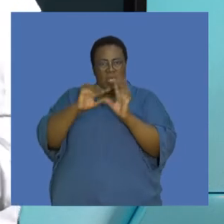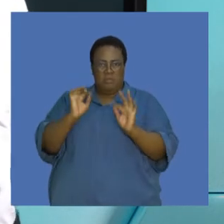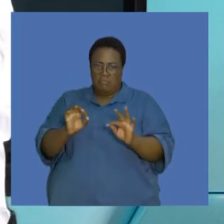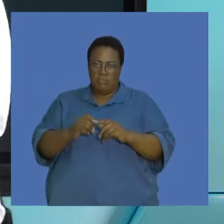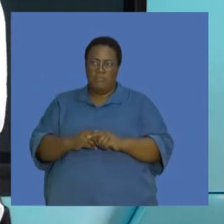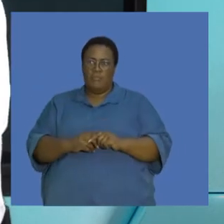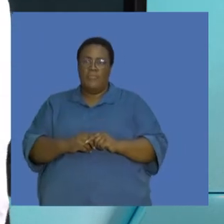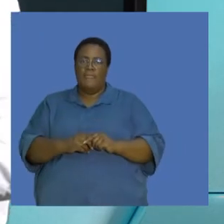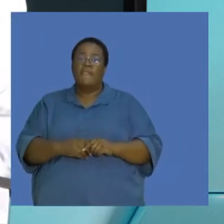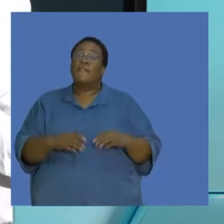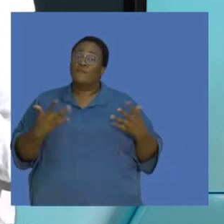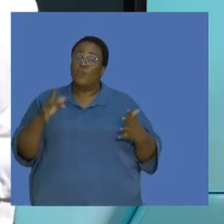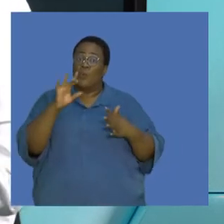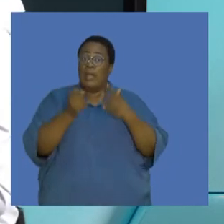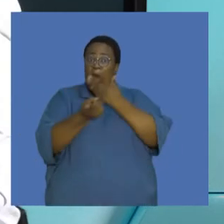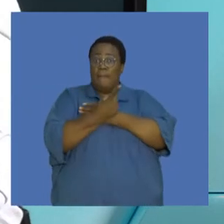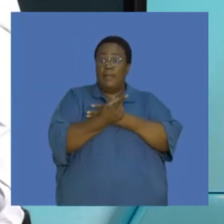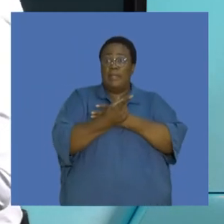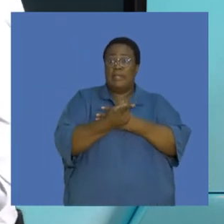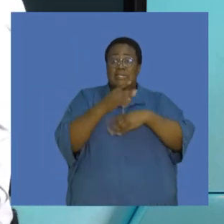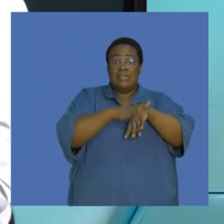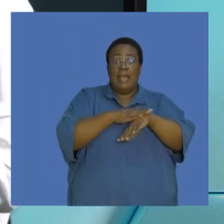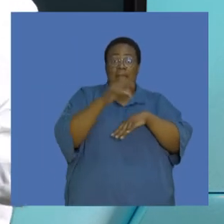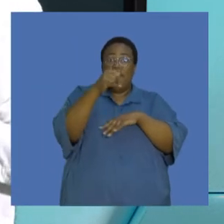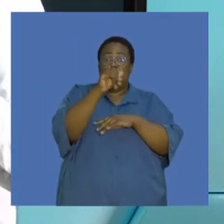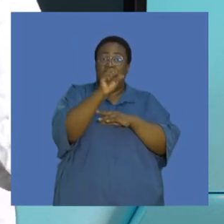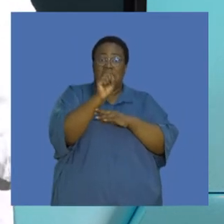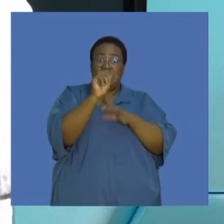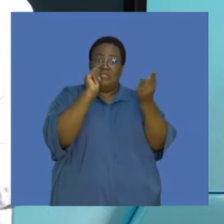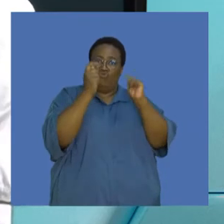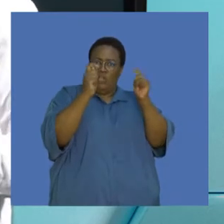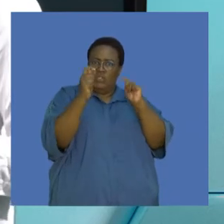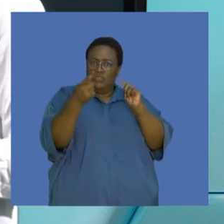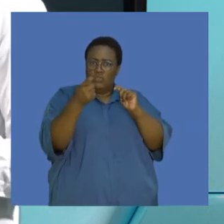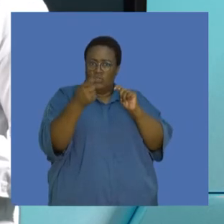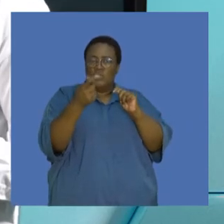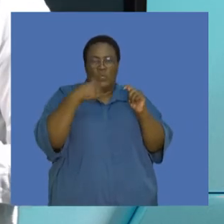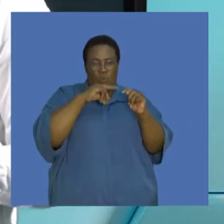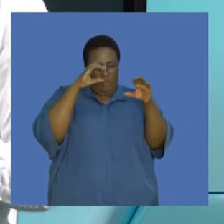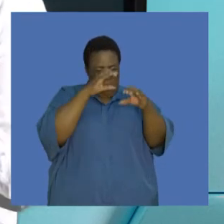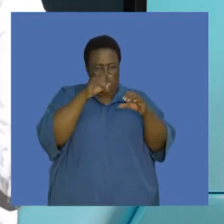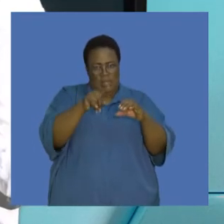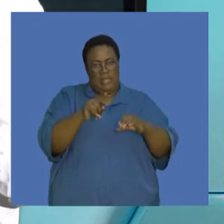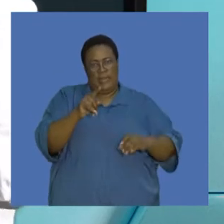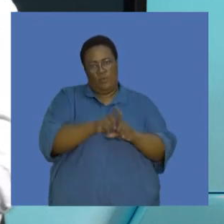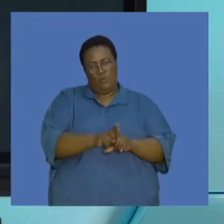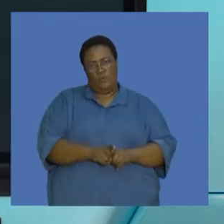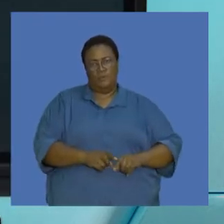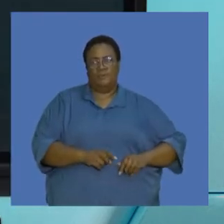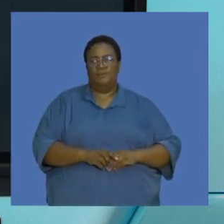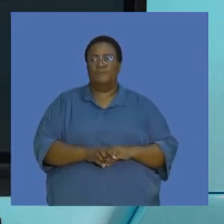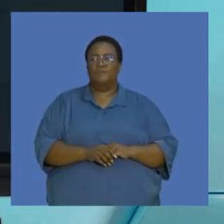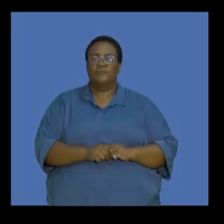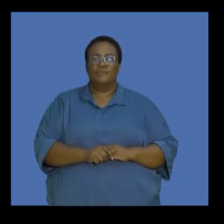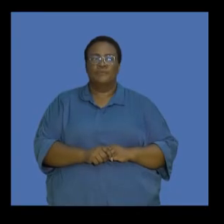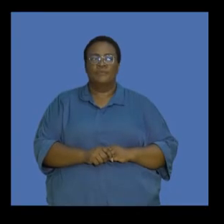so what happens when these gases change in their composition? So that's what we're going to look at in